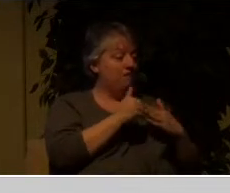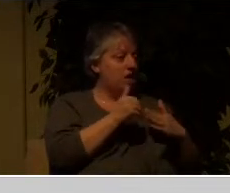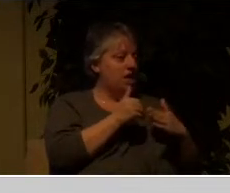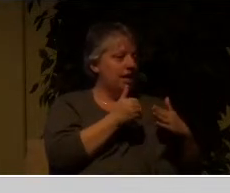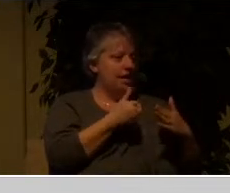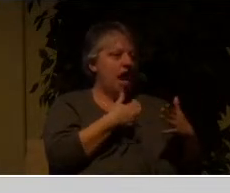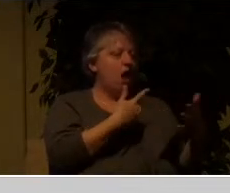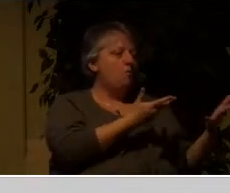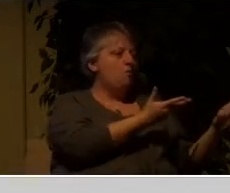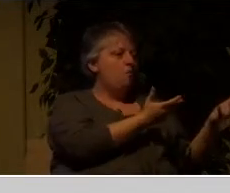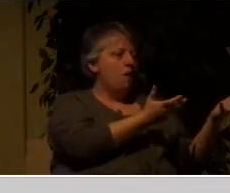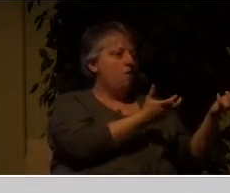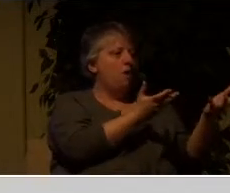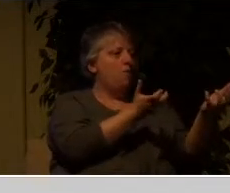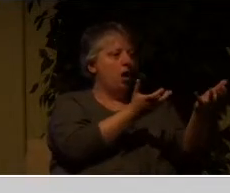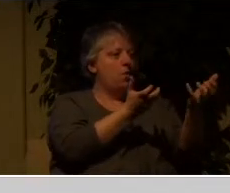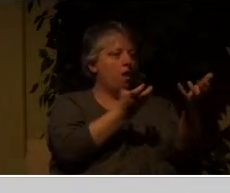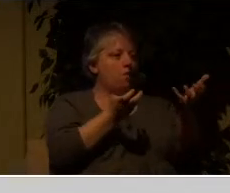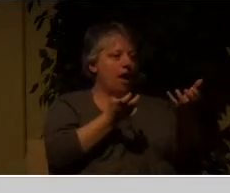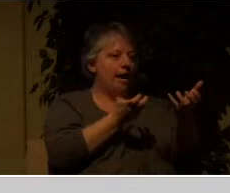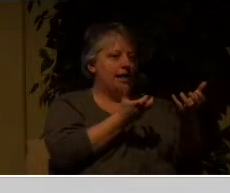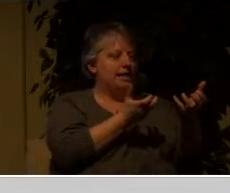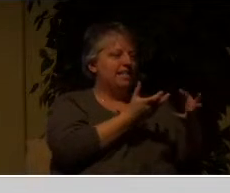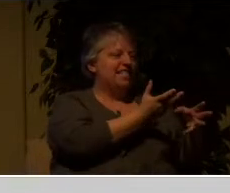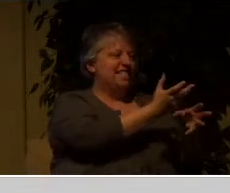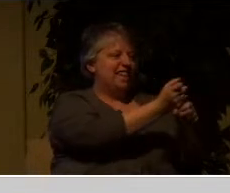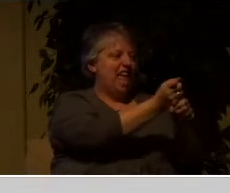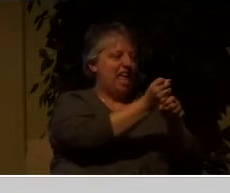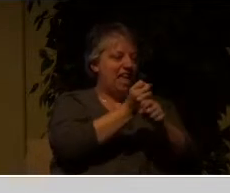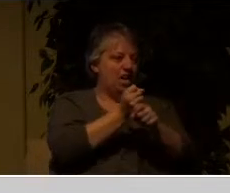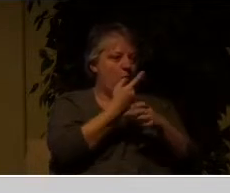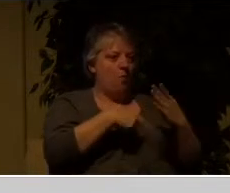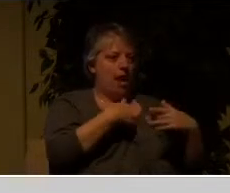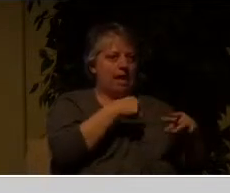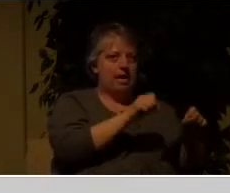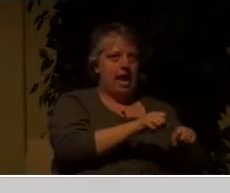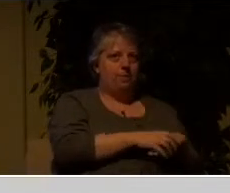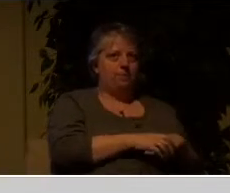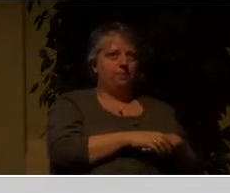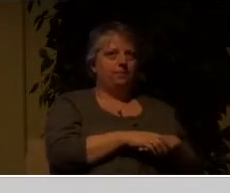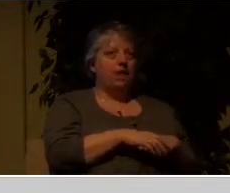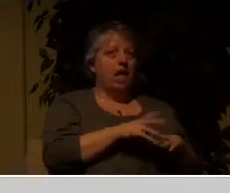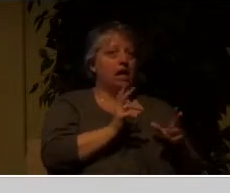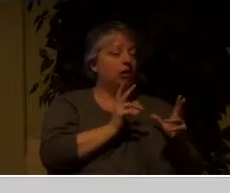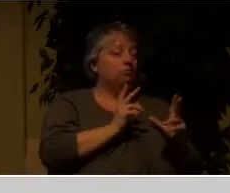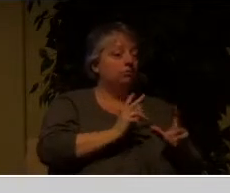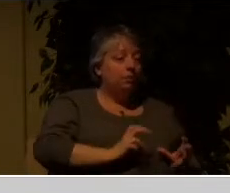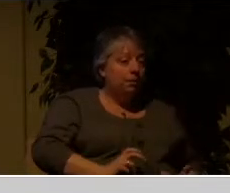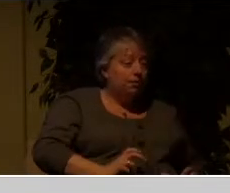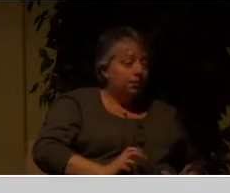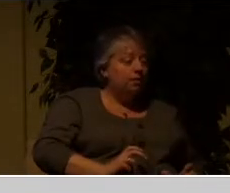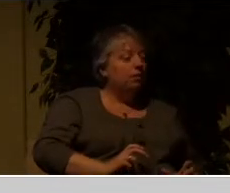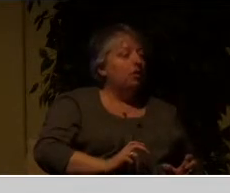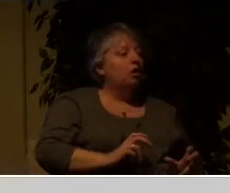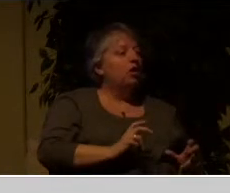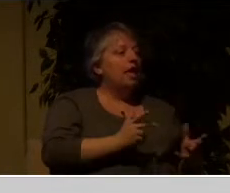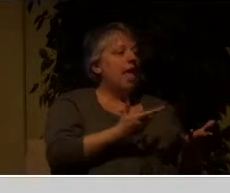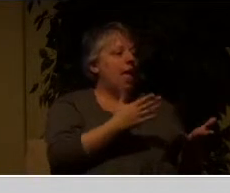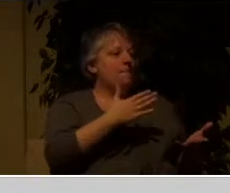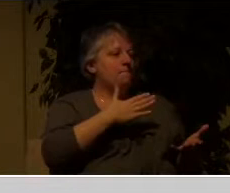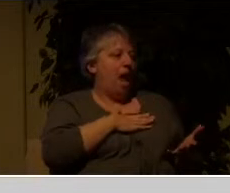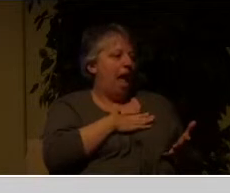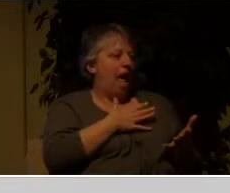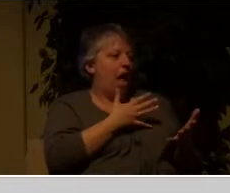getting and an acquisition, and lust of the flesh is I need to satisfy my own deepest longings.